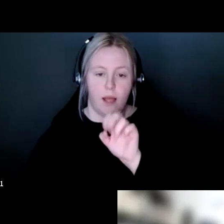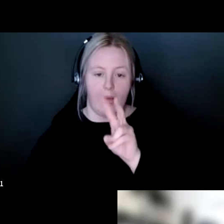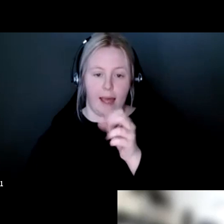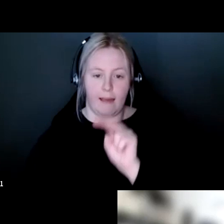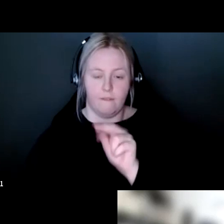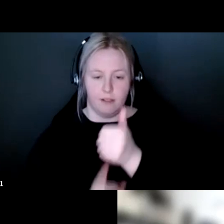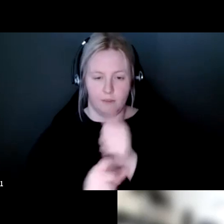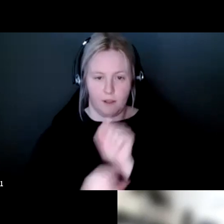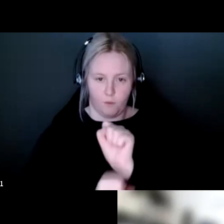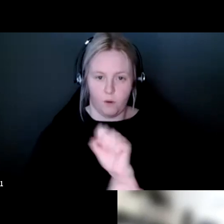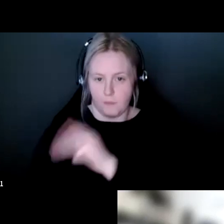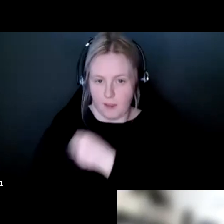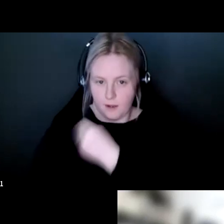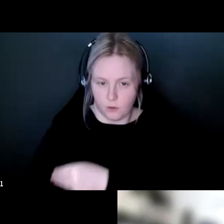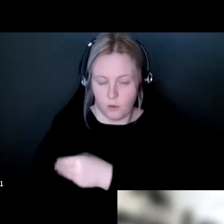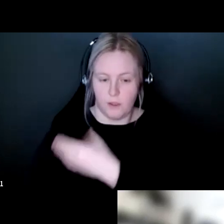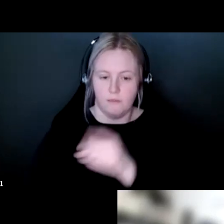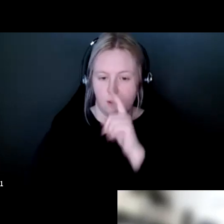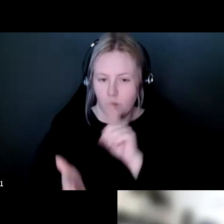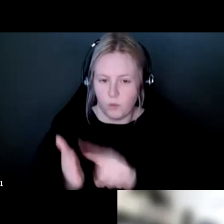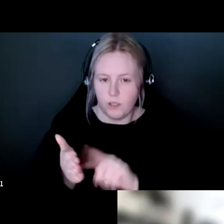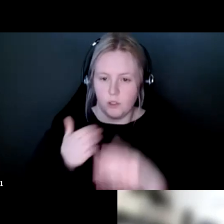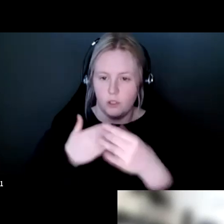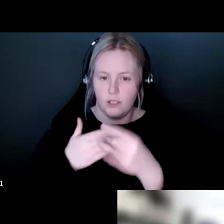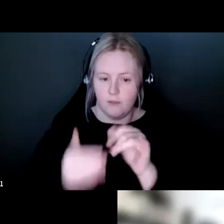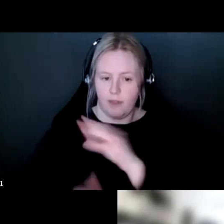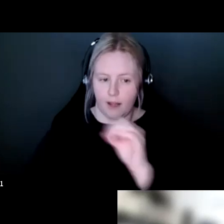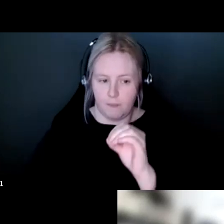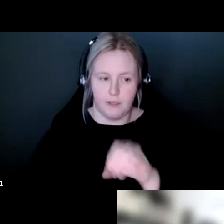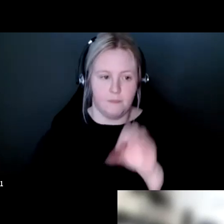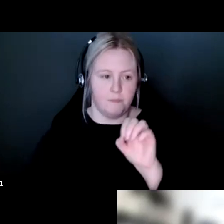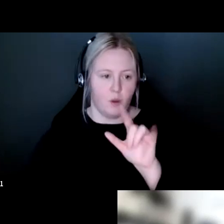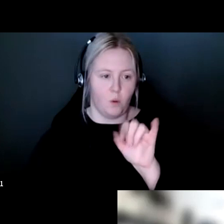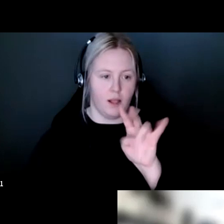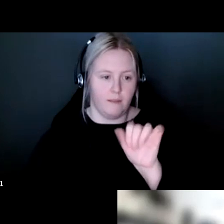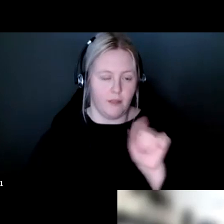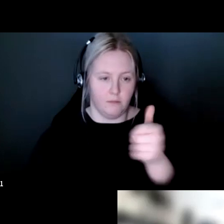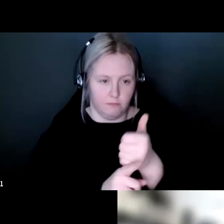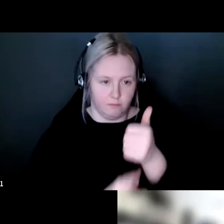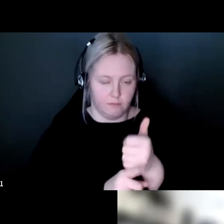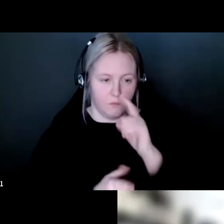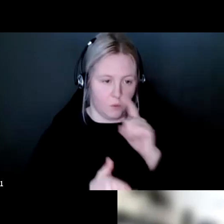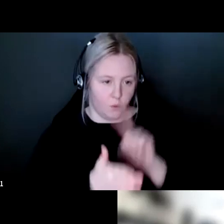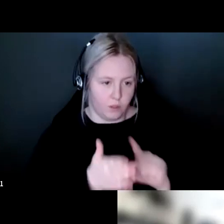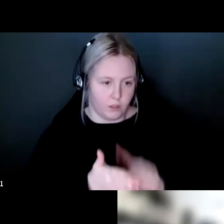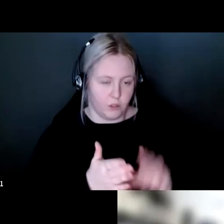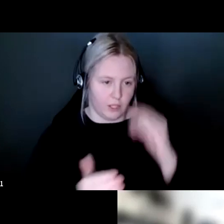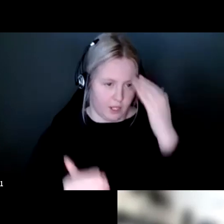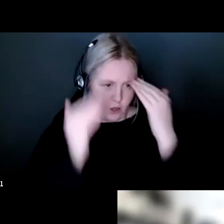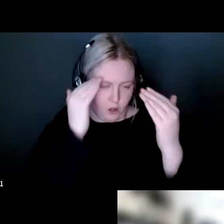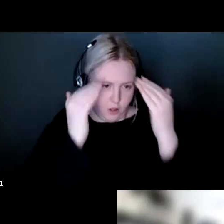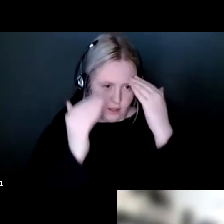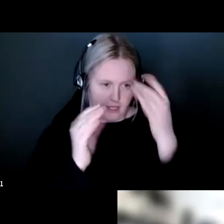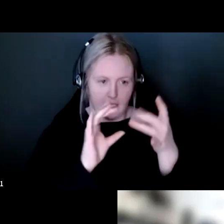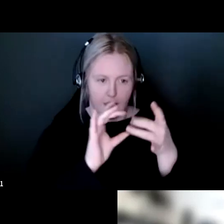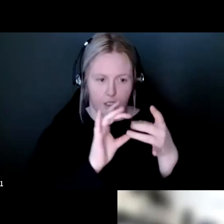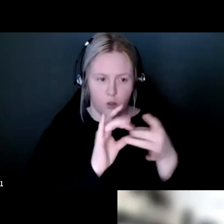and Senior Research Officer for Eviance. Olivia Boonstra, who is a Senior Research Officer and Knowledge Mobilization Coordinator for